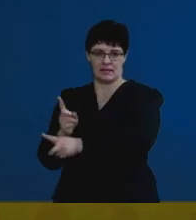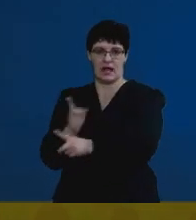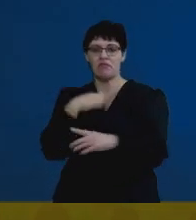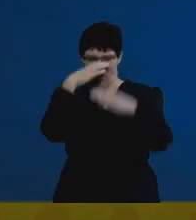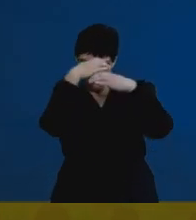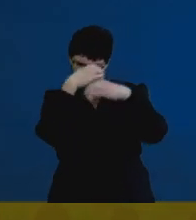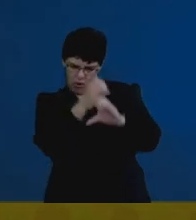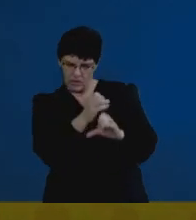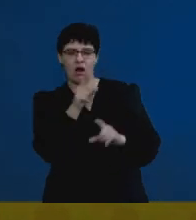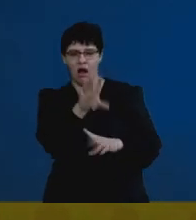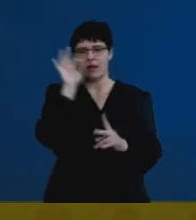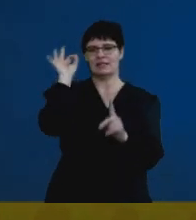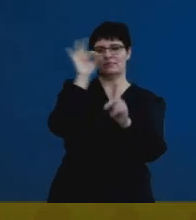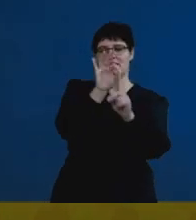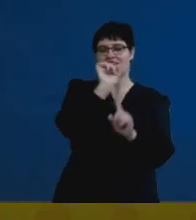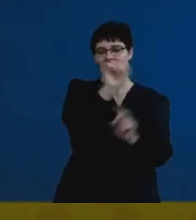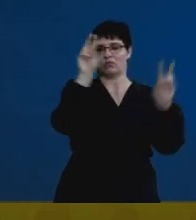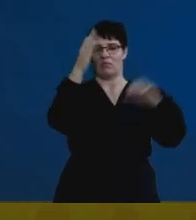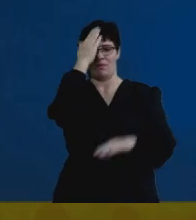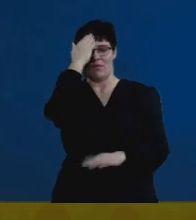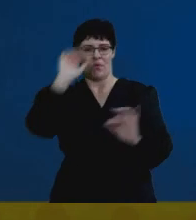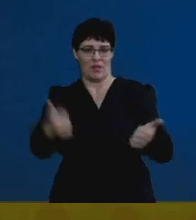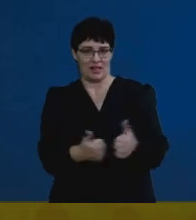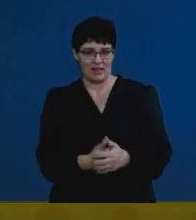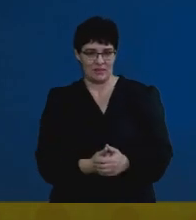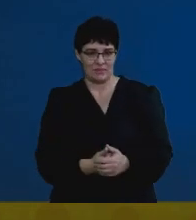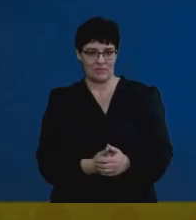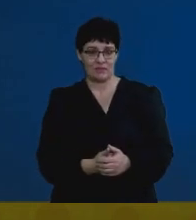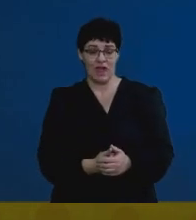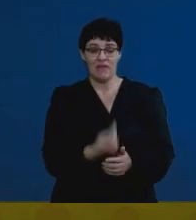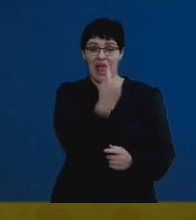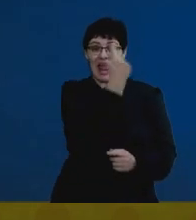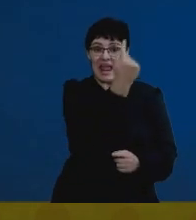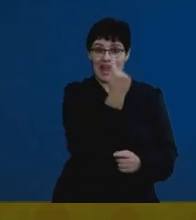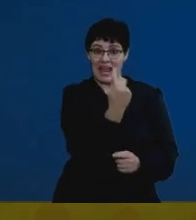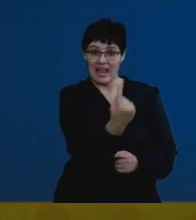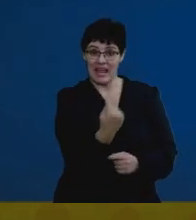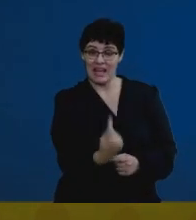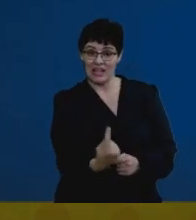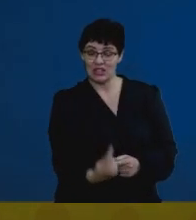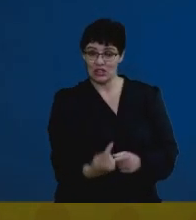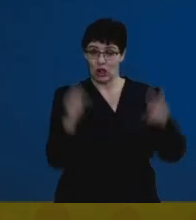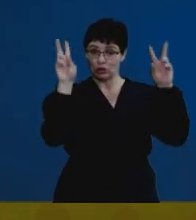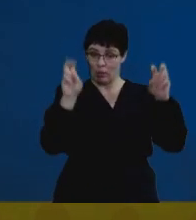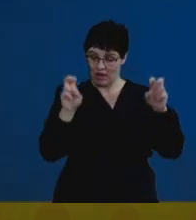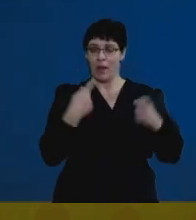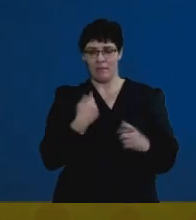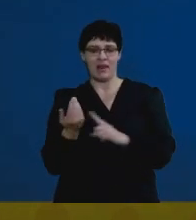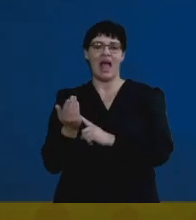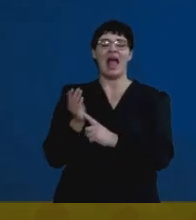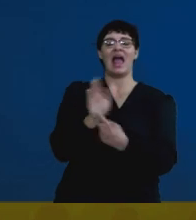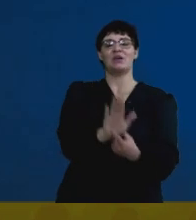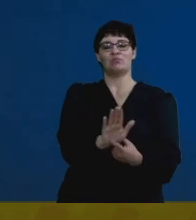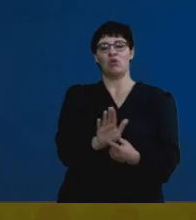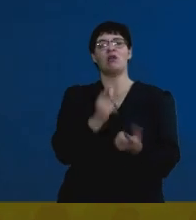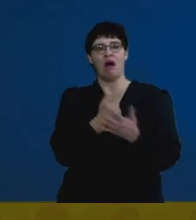approach to a specific topic. And so if you do that for every topic, you would have probably exposed yourself to questions